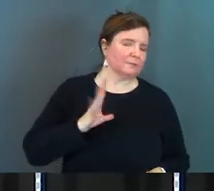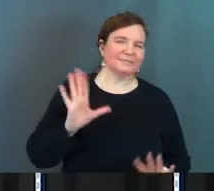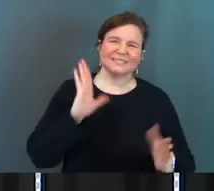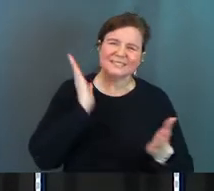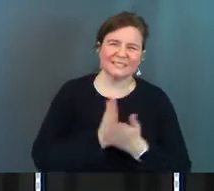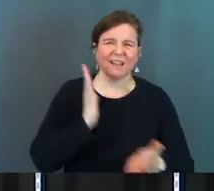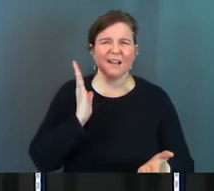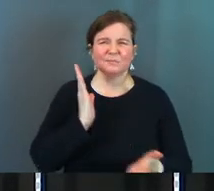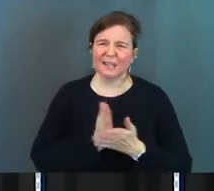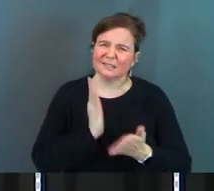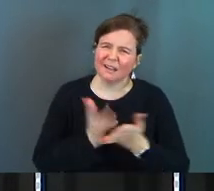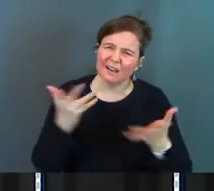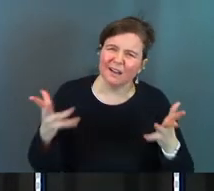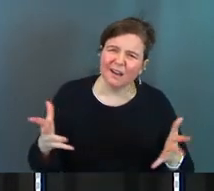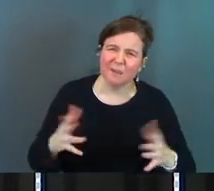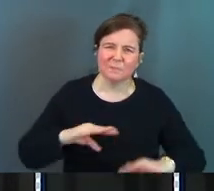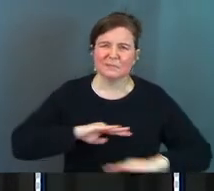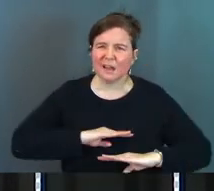stop settling